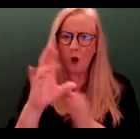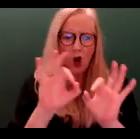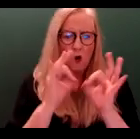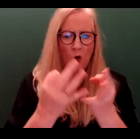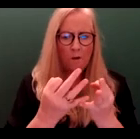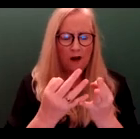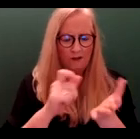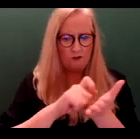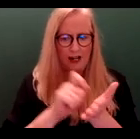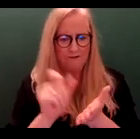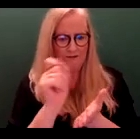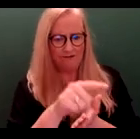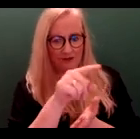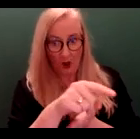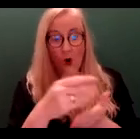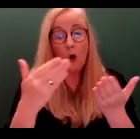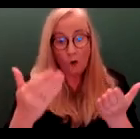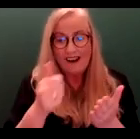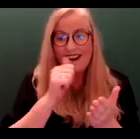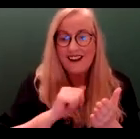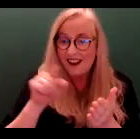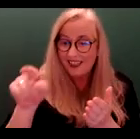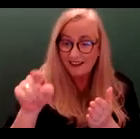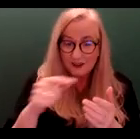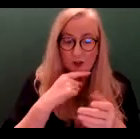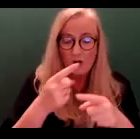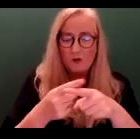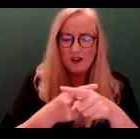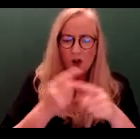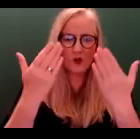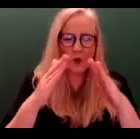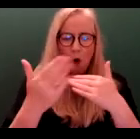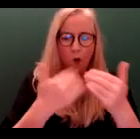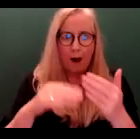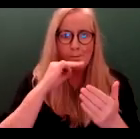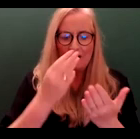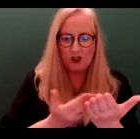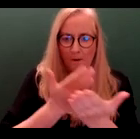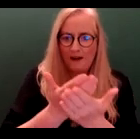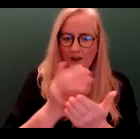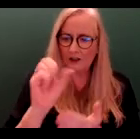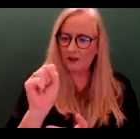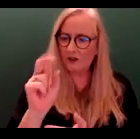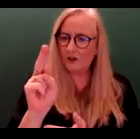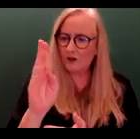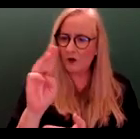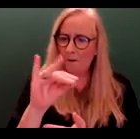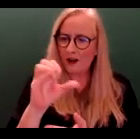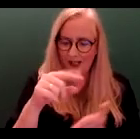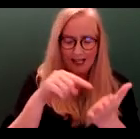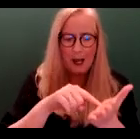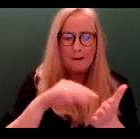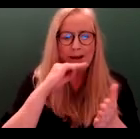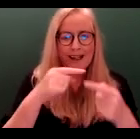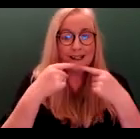submission? Well, to answer this Eamonn, I'll briefly outline what a submission is. Because a submission is essentially a statement